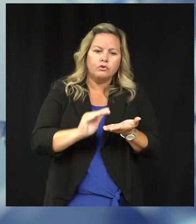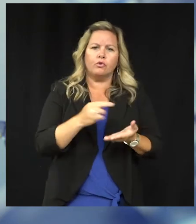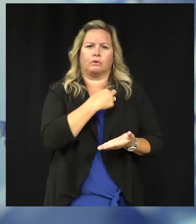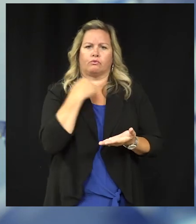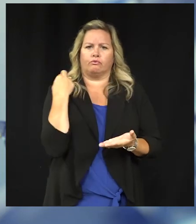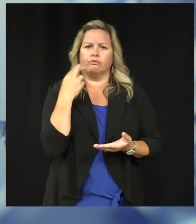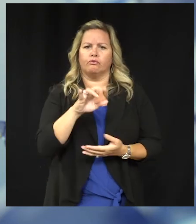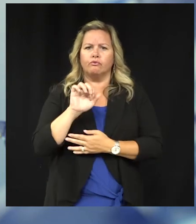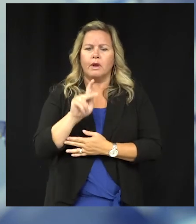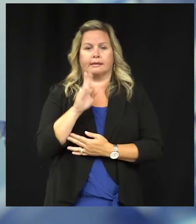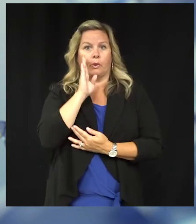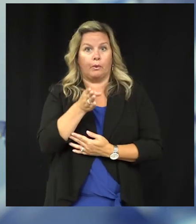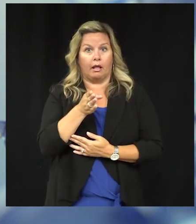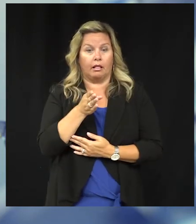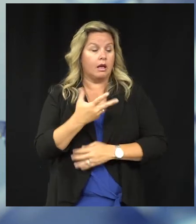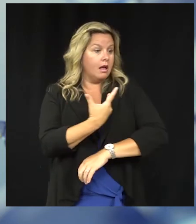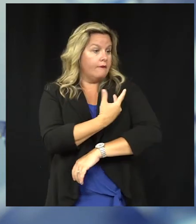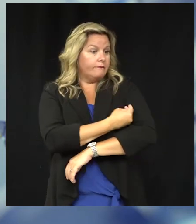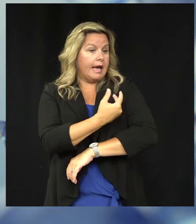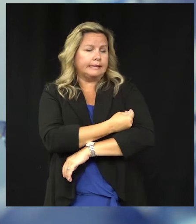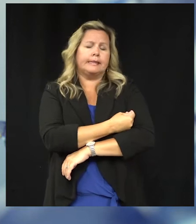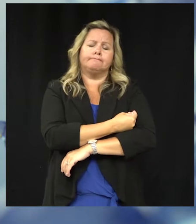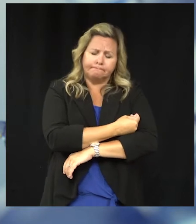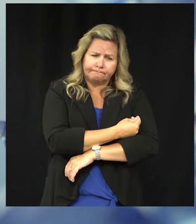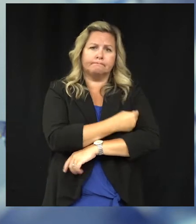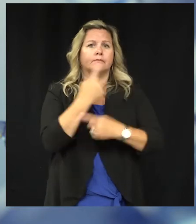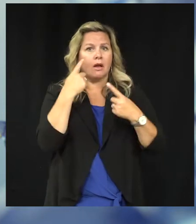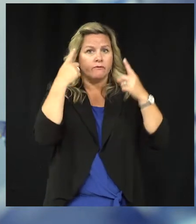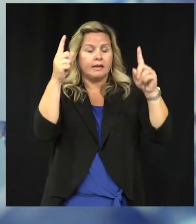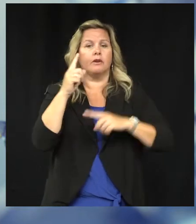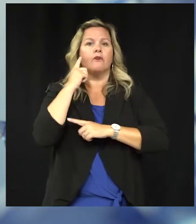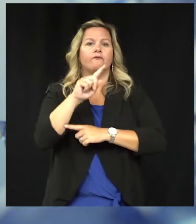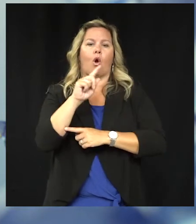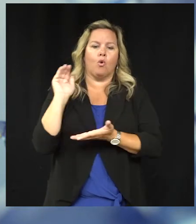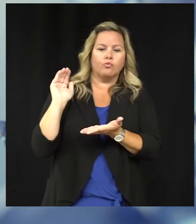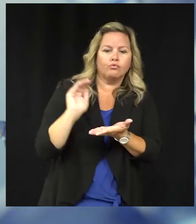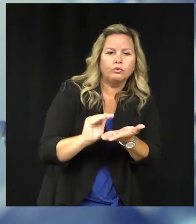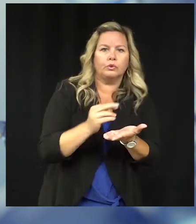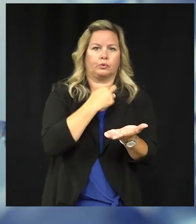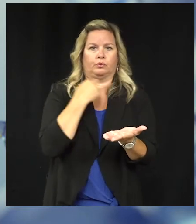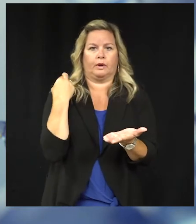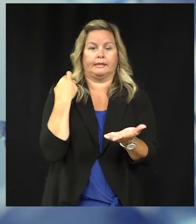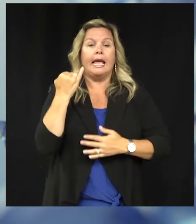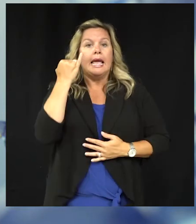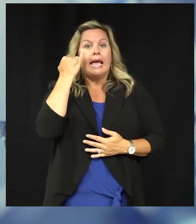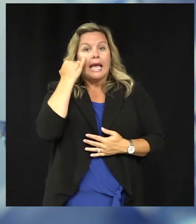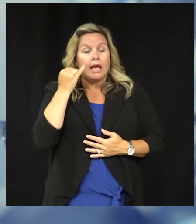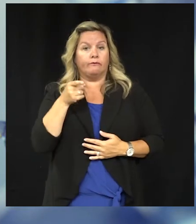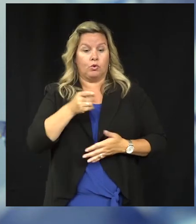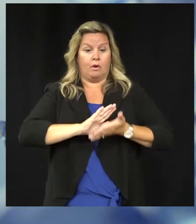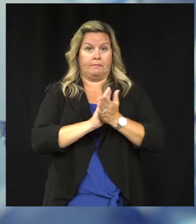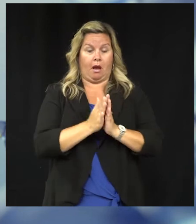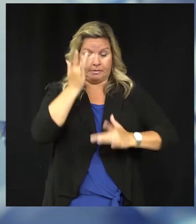And the truth is vaccines are highly effective risk reduction. A vaccinated person is